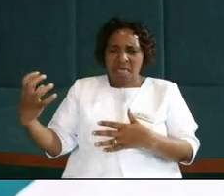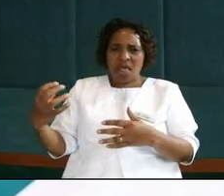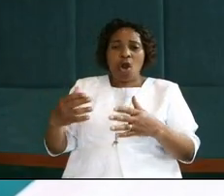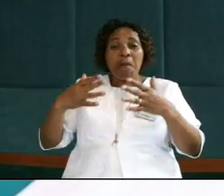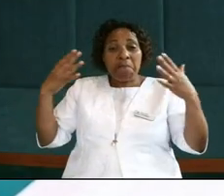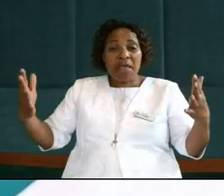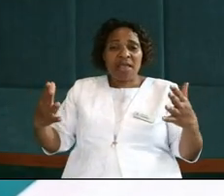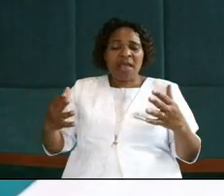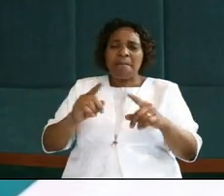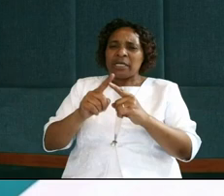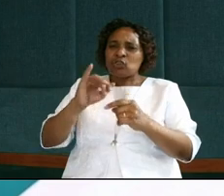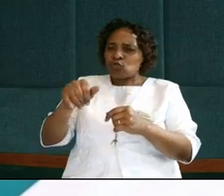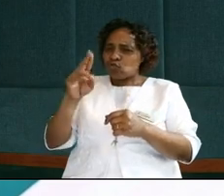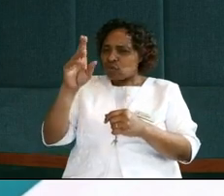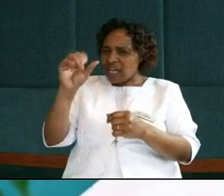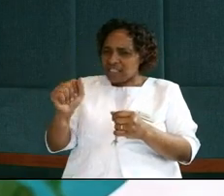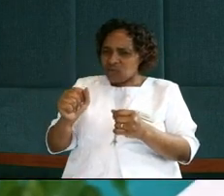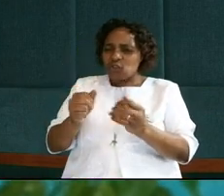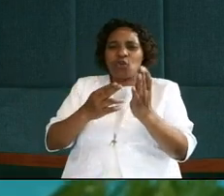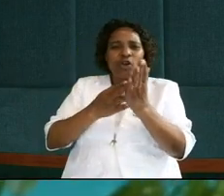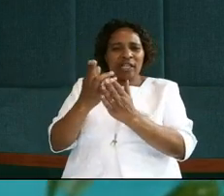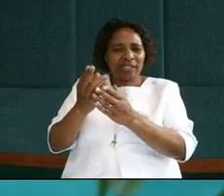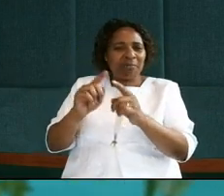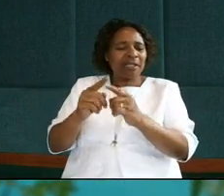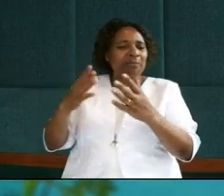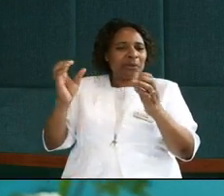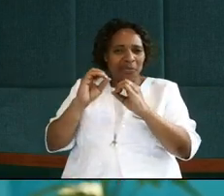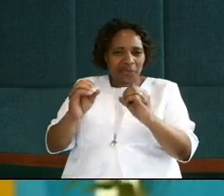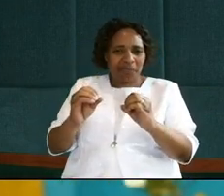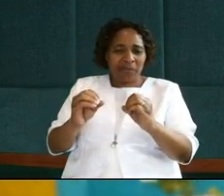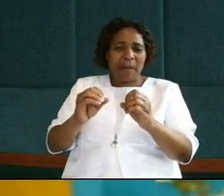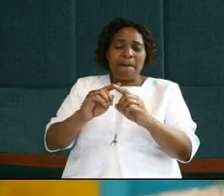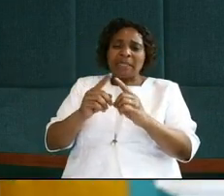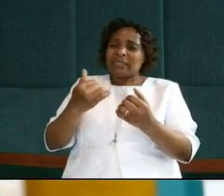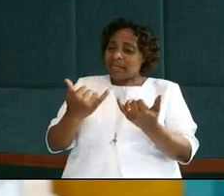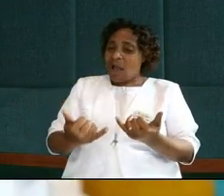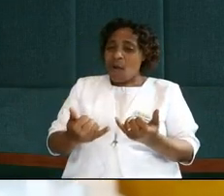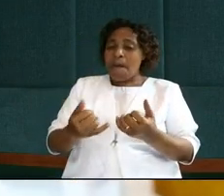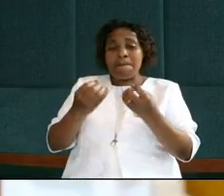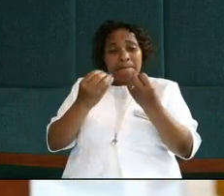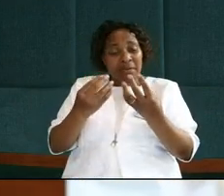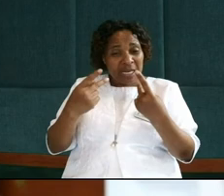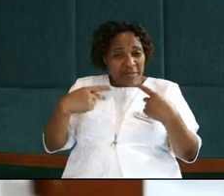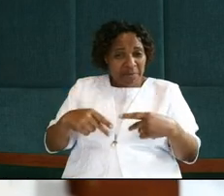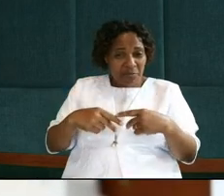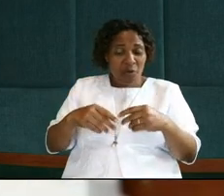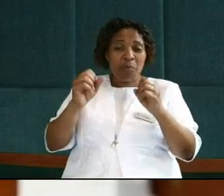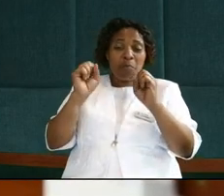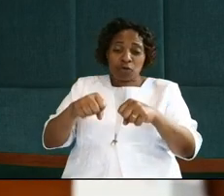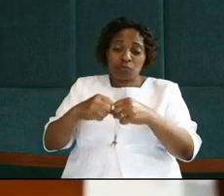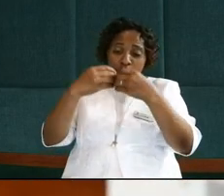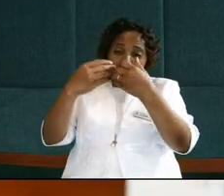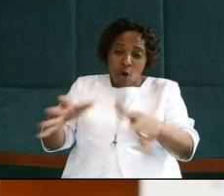honestly, it was not too big for him. I have figured out that most people are going to perish and to